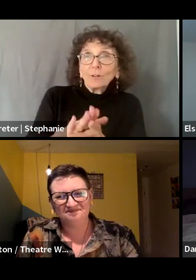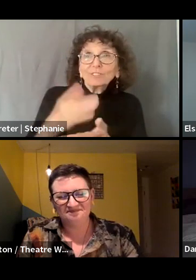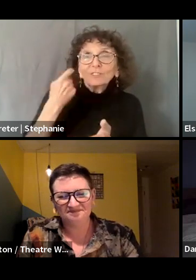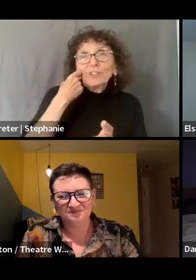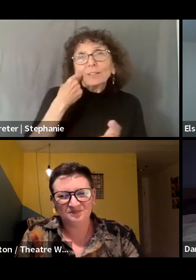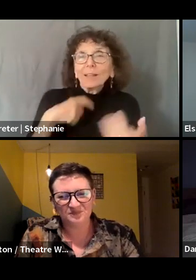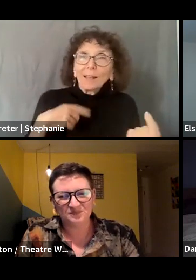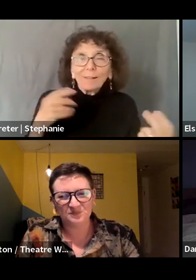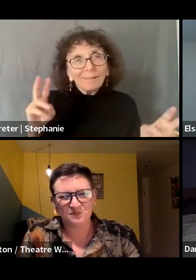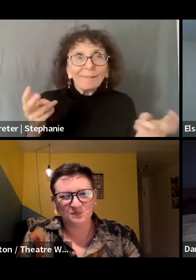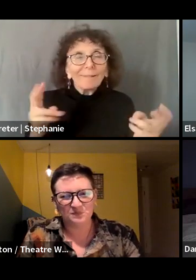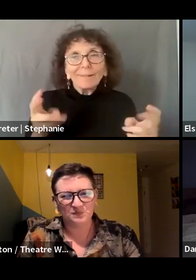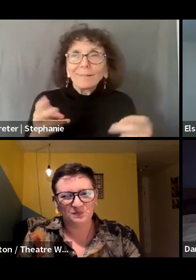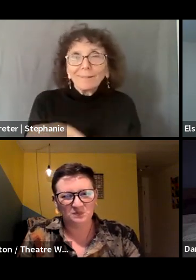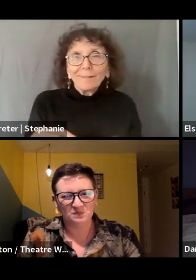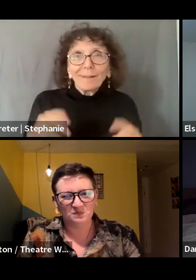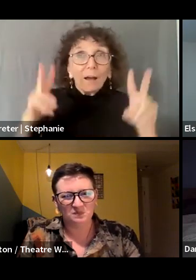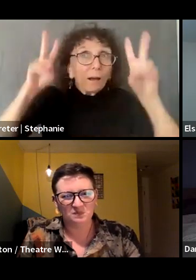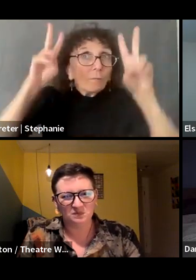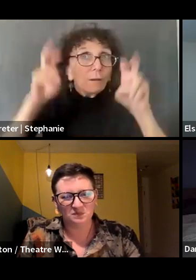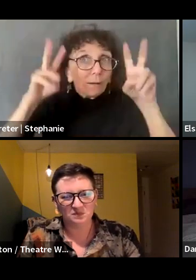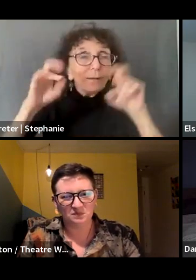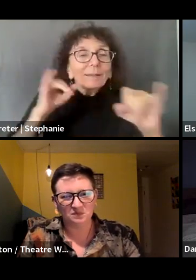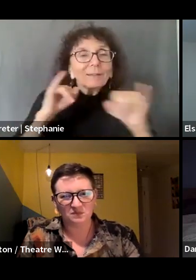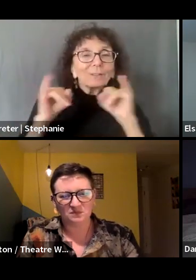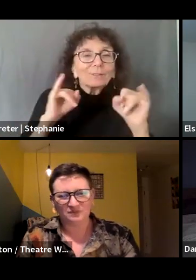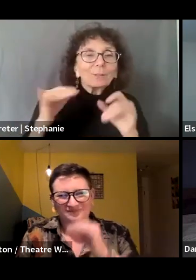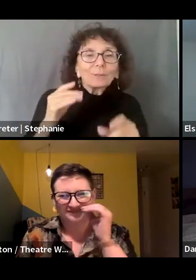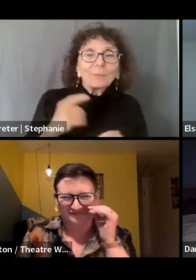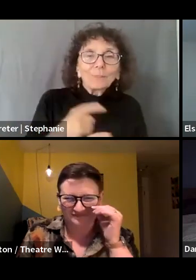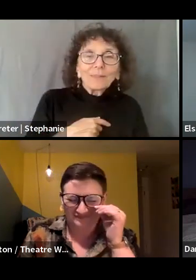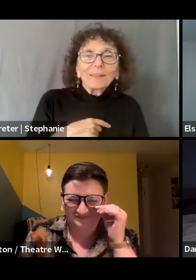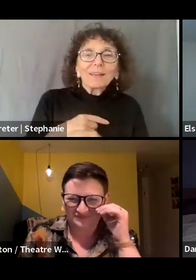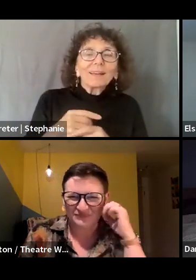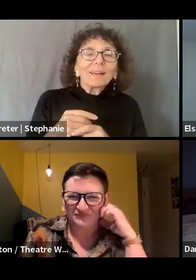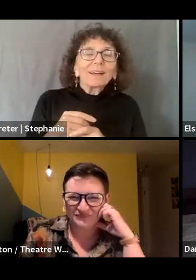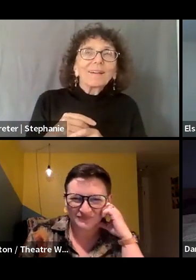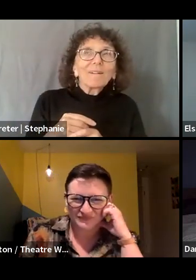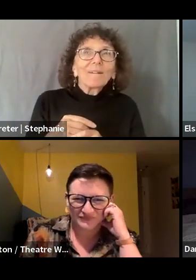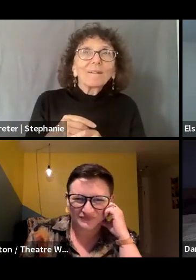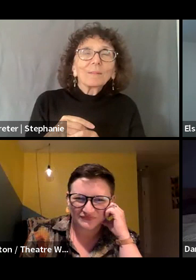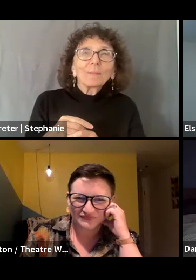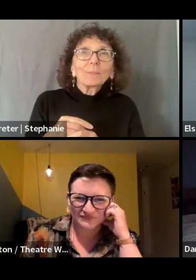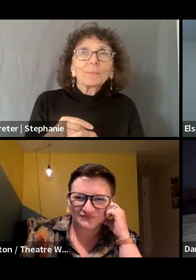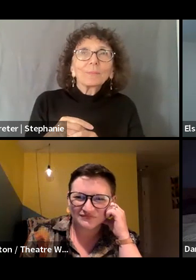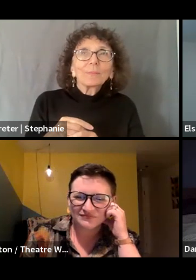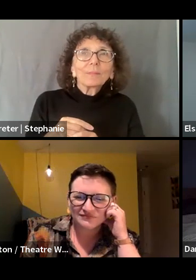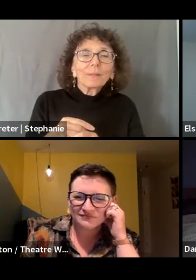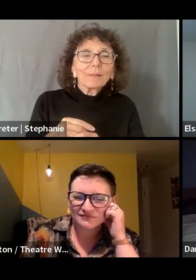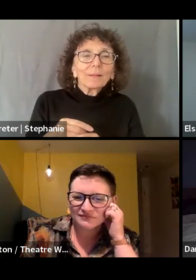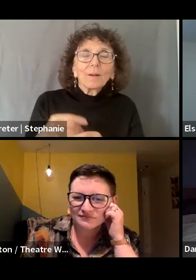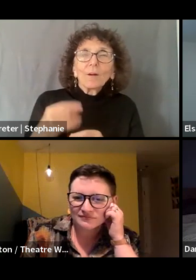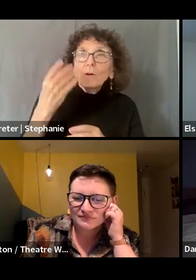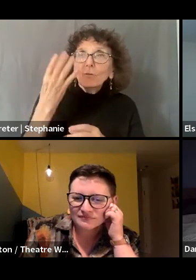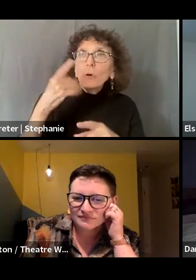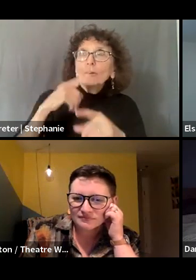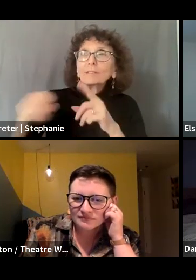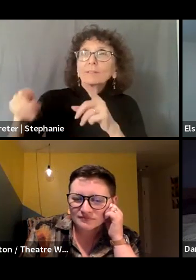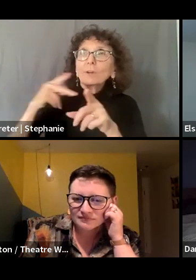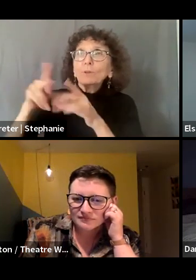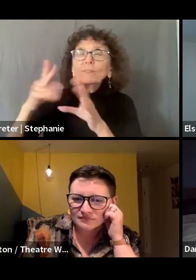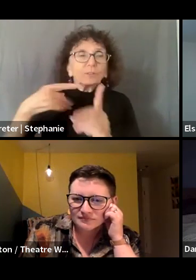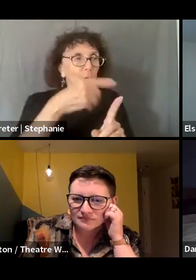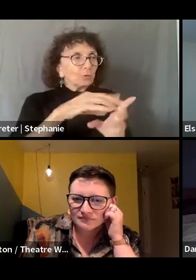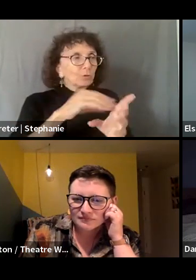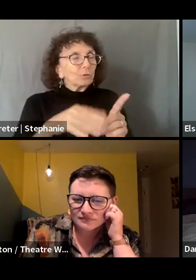at a event that I shall remain nameless. And four different professionals told this student that